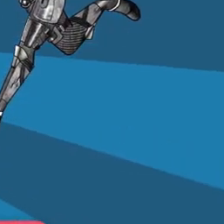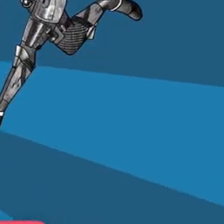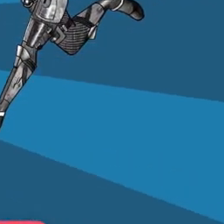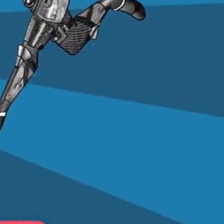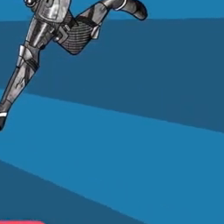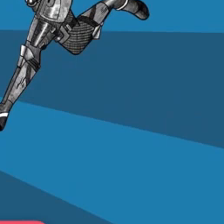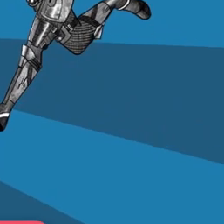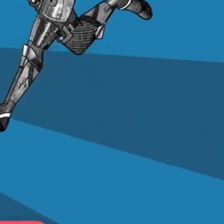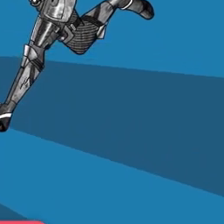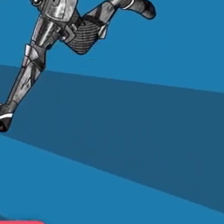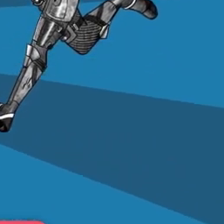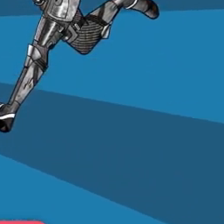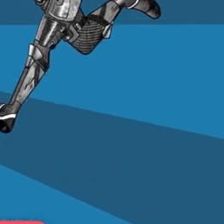identify experience seven in the You